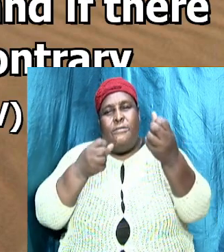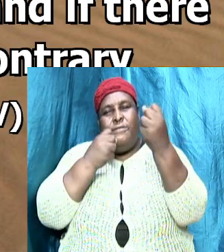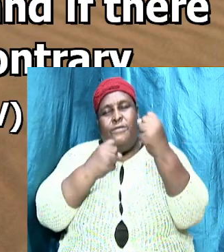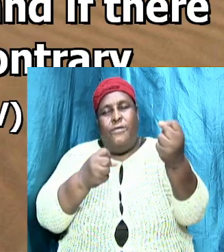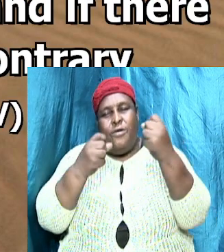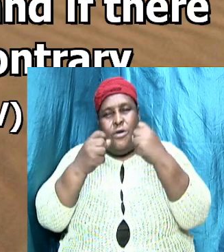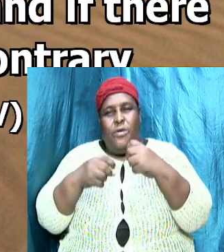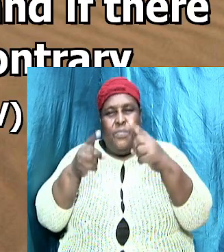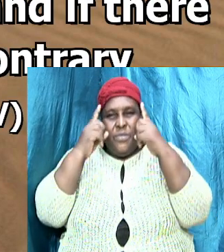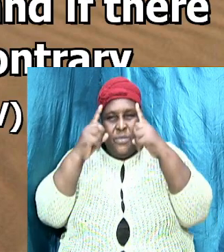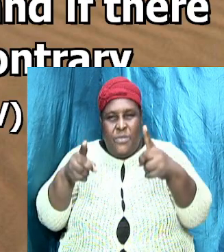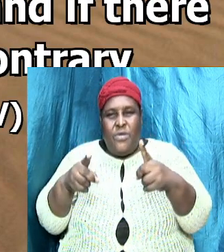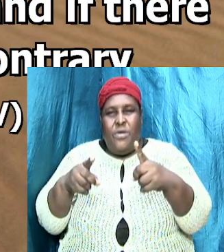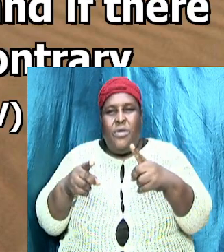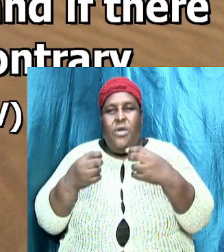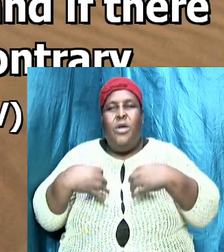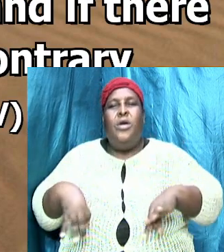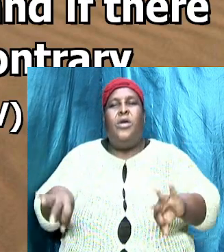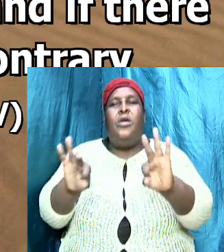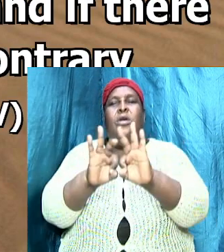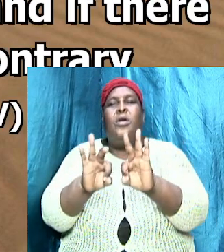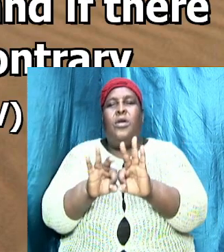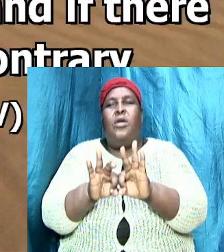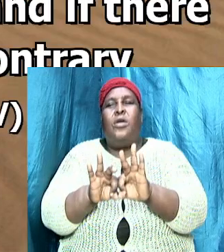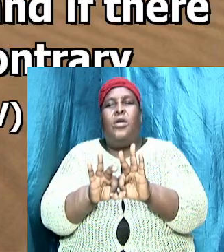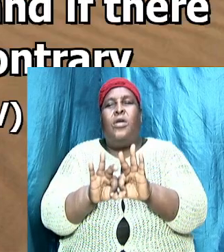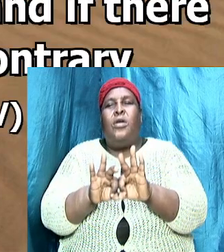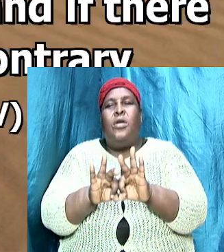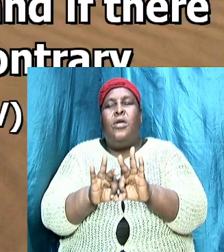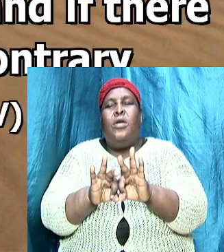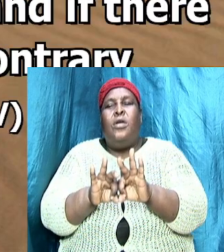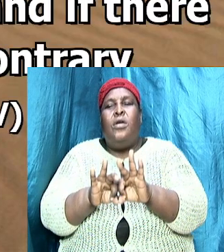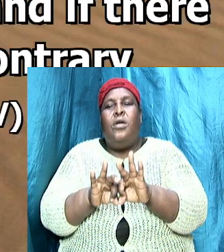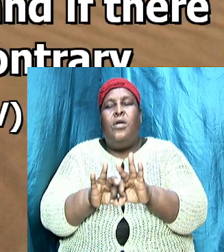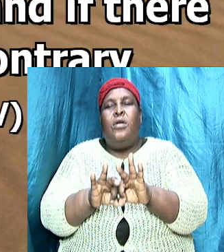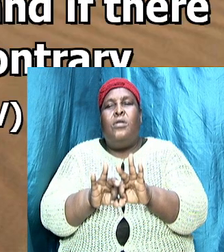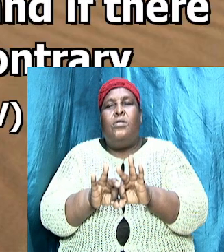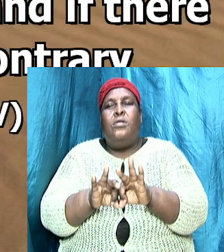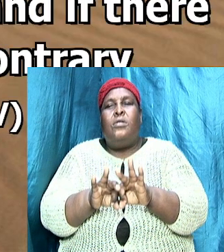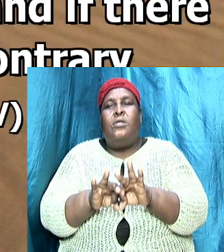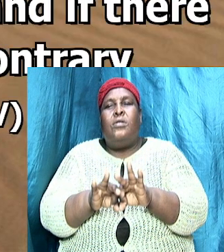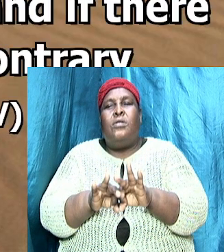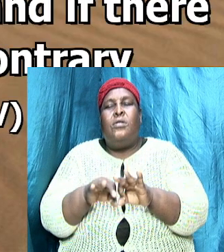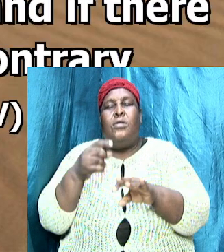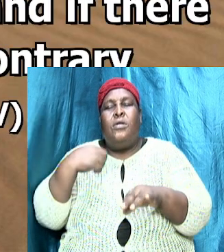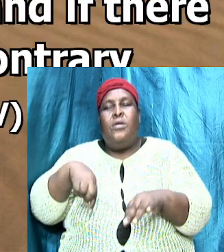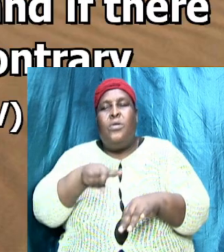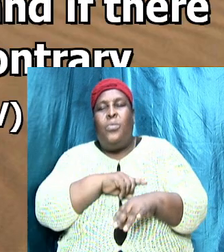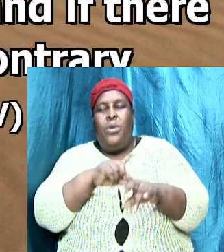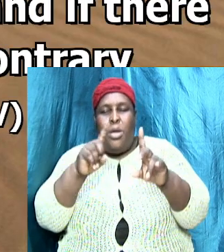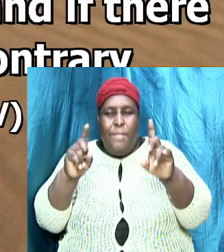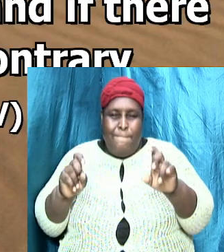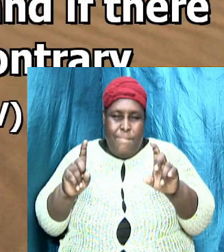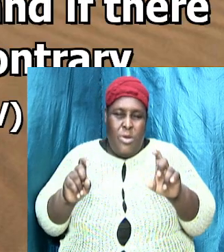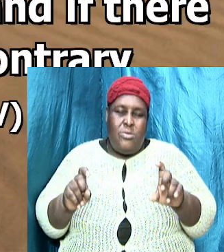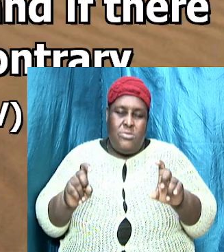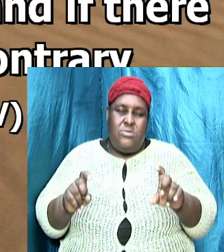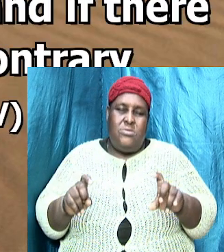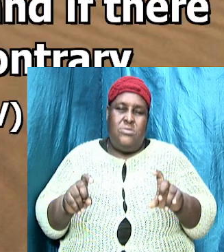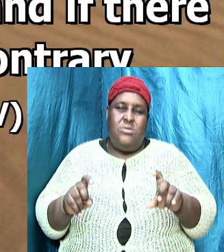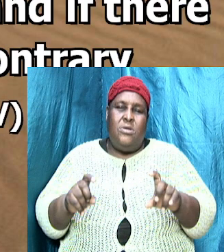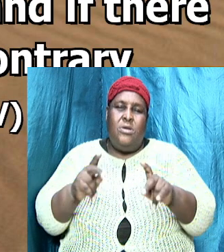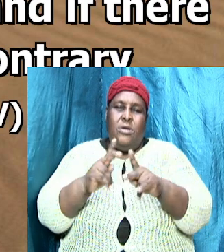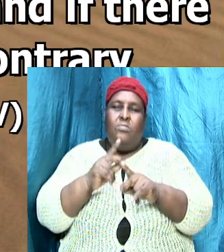important also point four it is important because we must ascertain